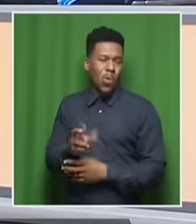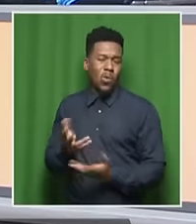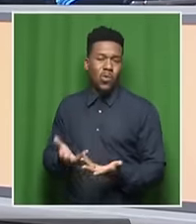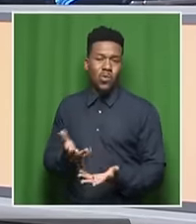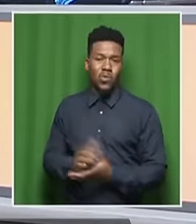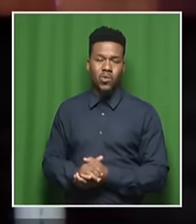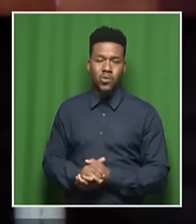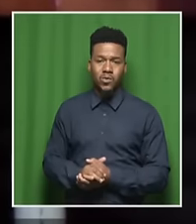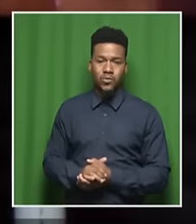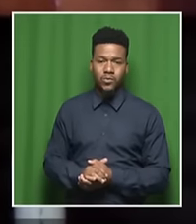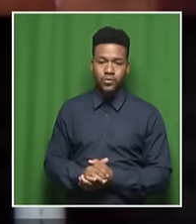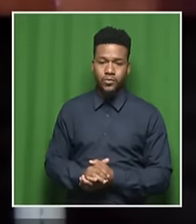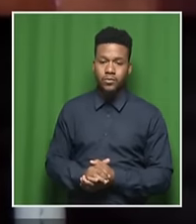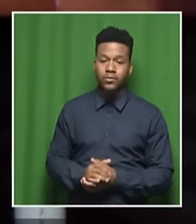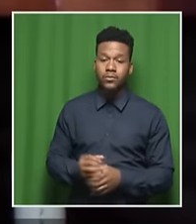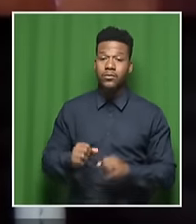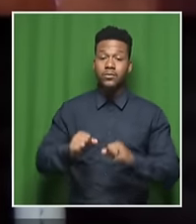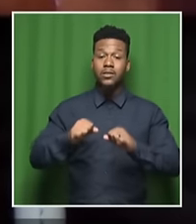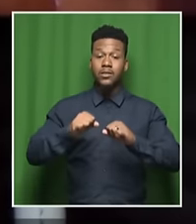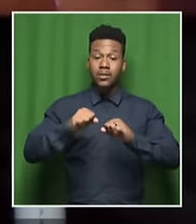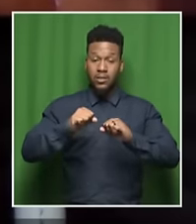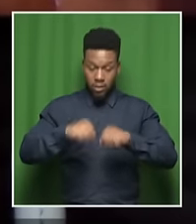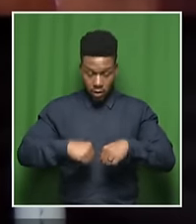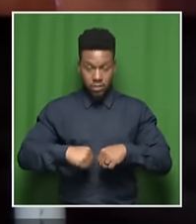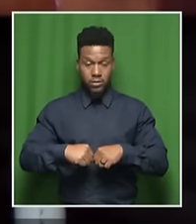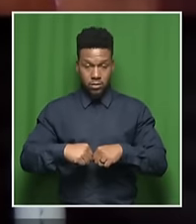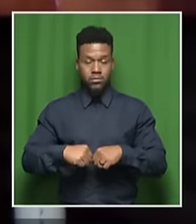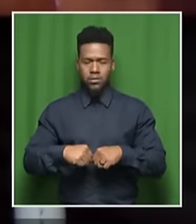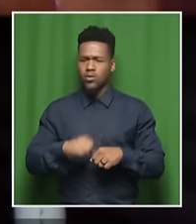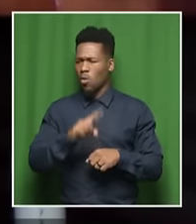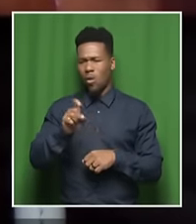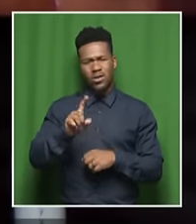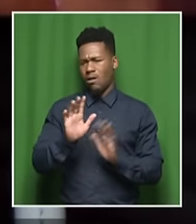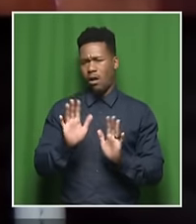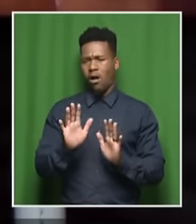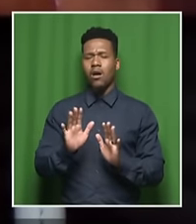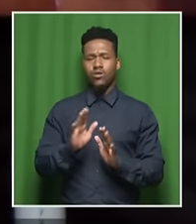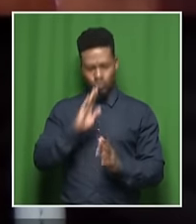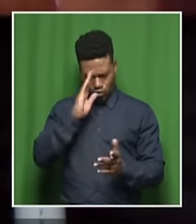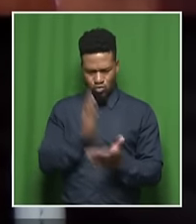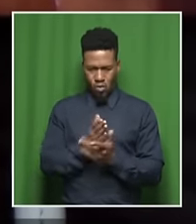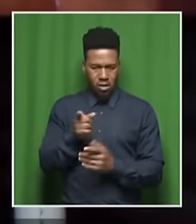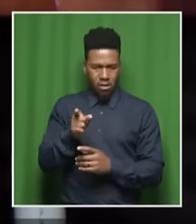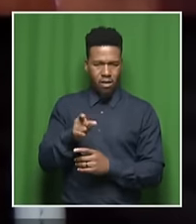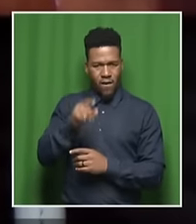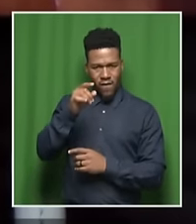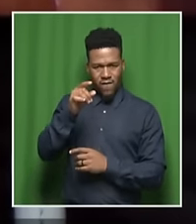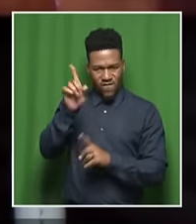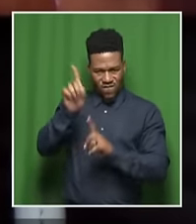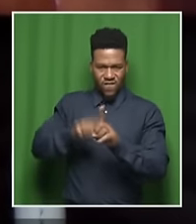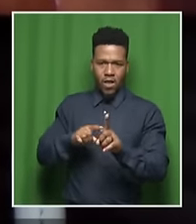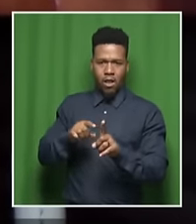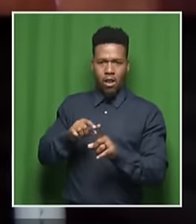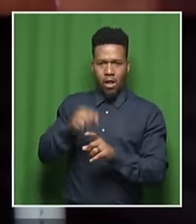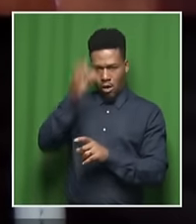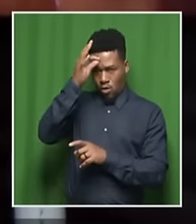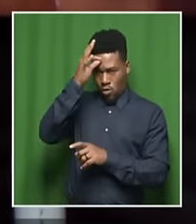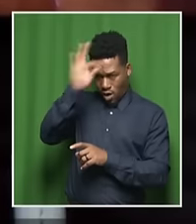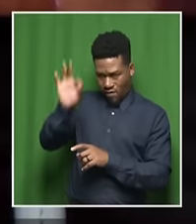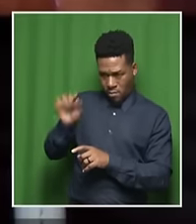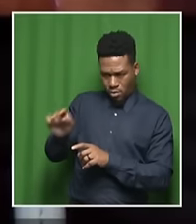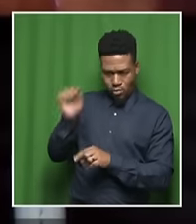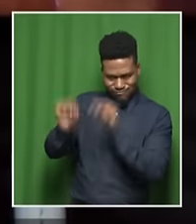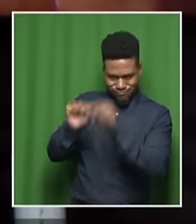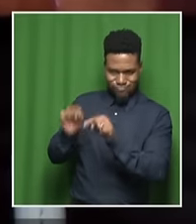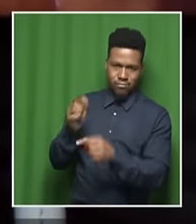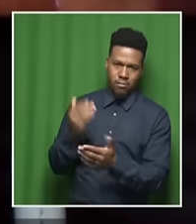Look, it's without any question of doubt, it's a failure. Is it helpful to point a finger of blame at government that makes us feel good, but it doesn't